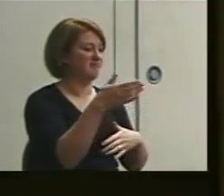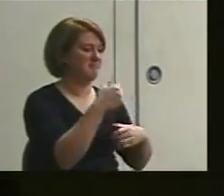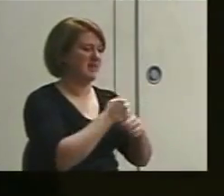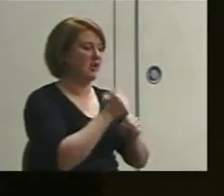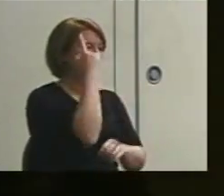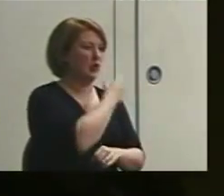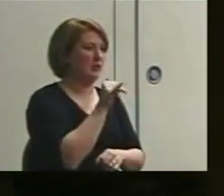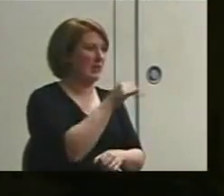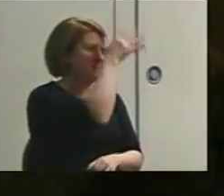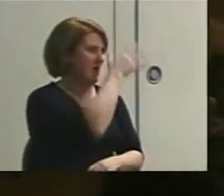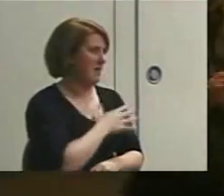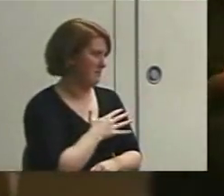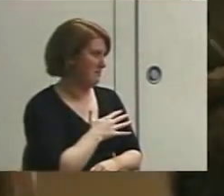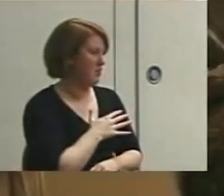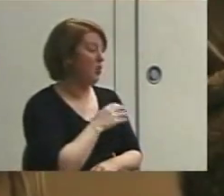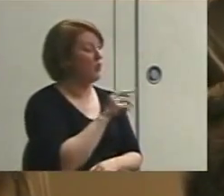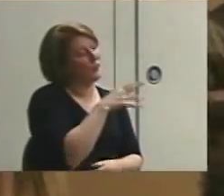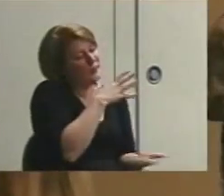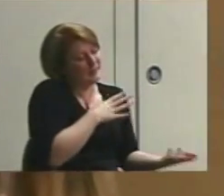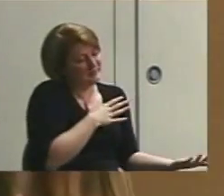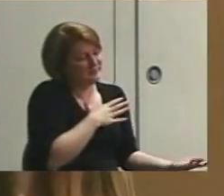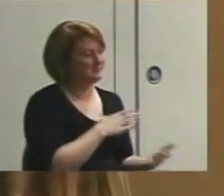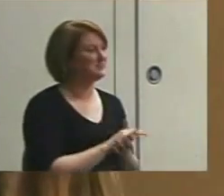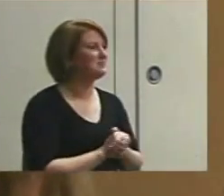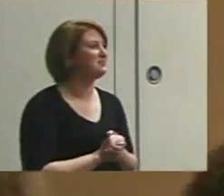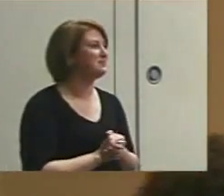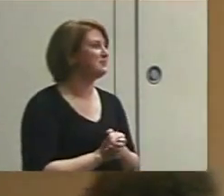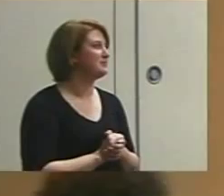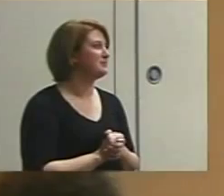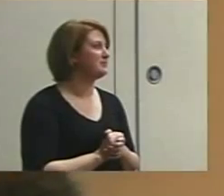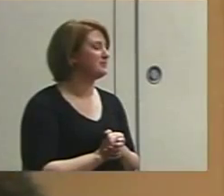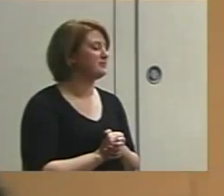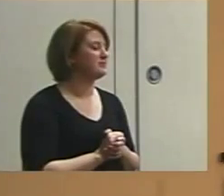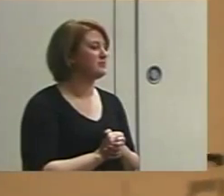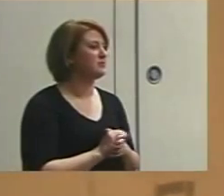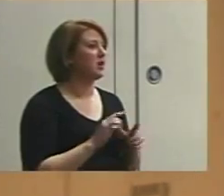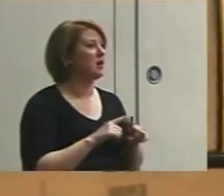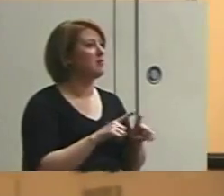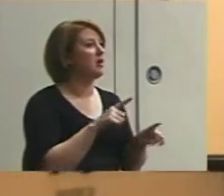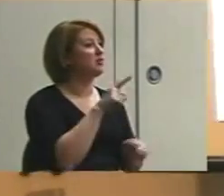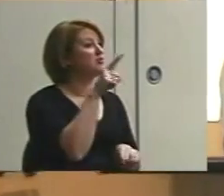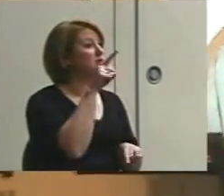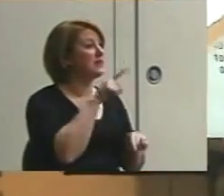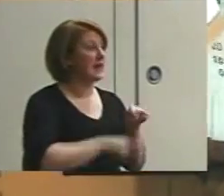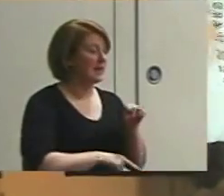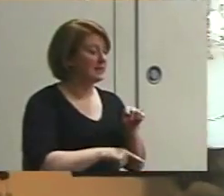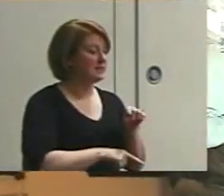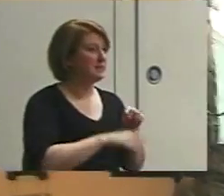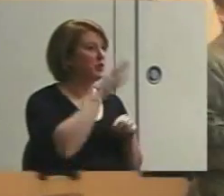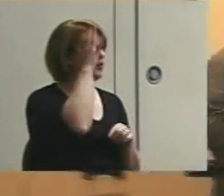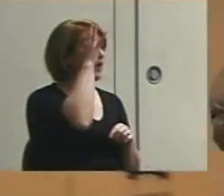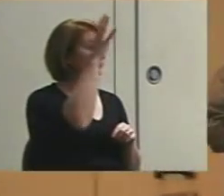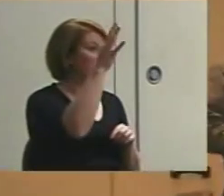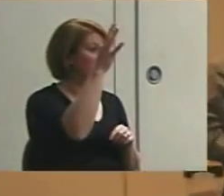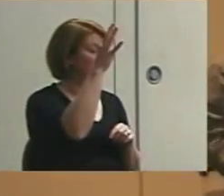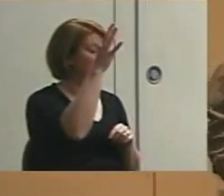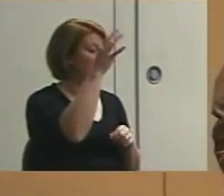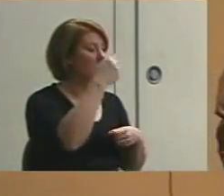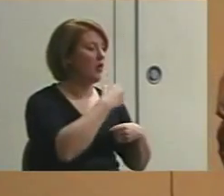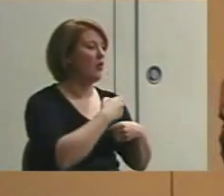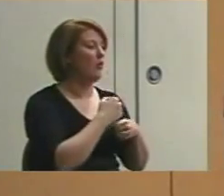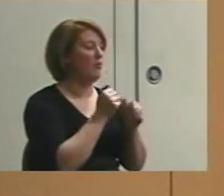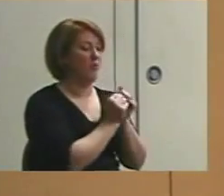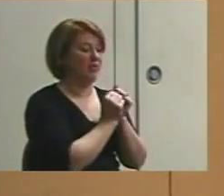like a man or woman. But you can't be creative with a